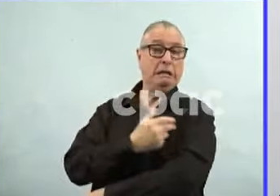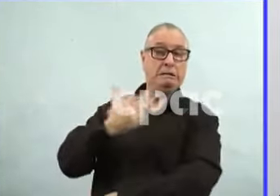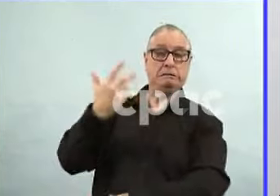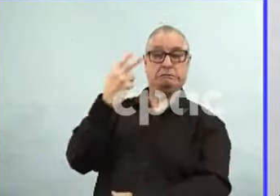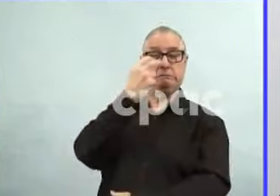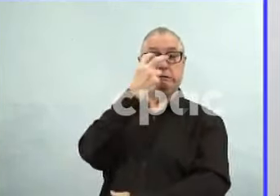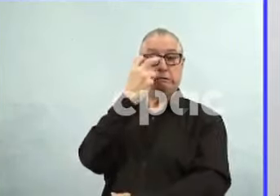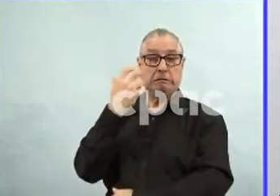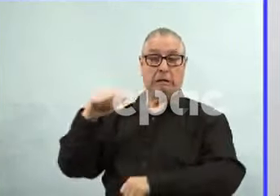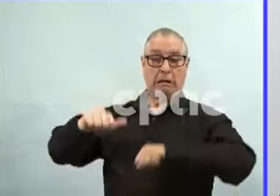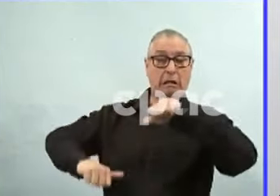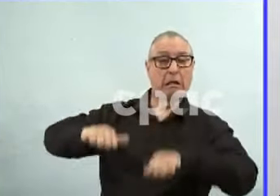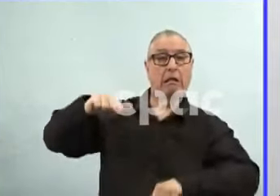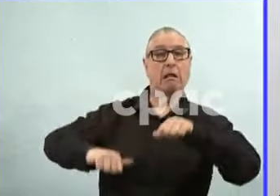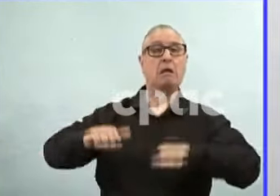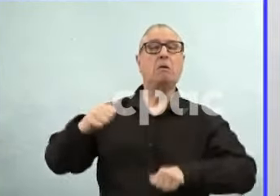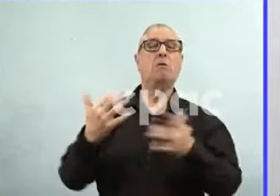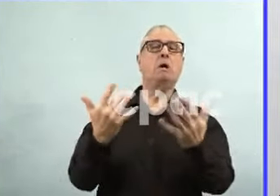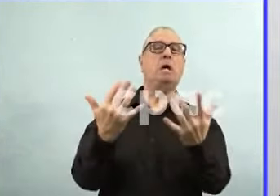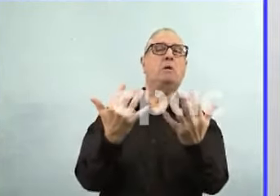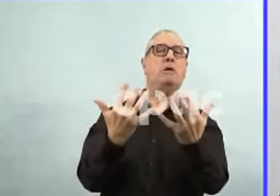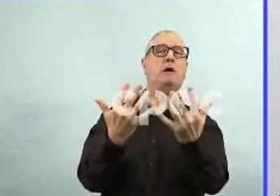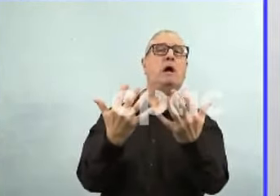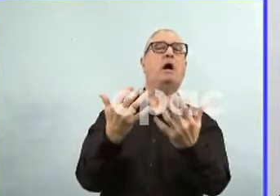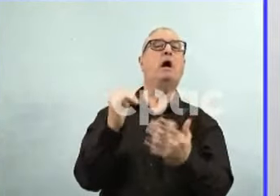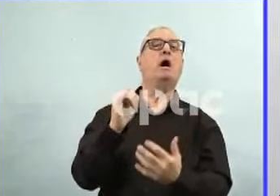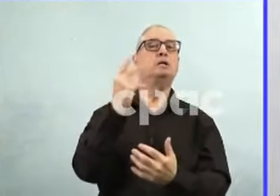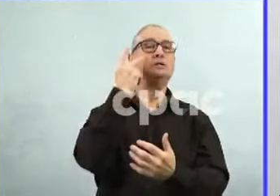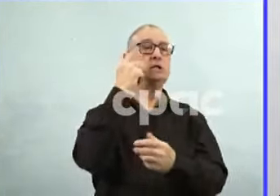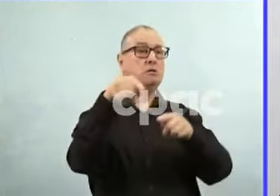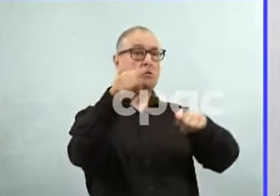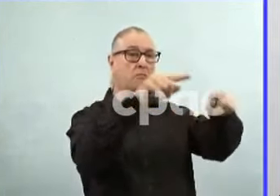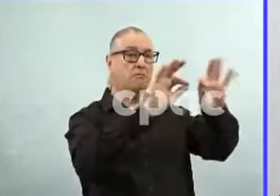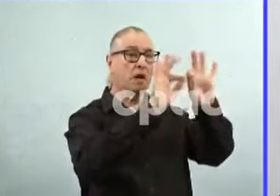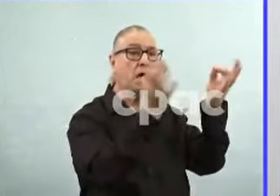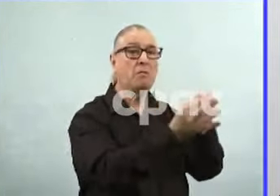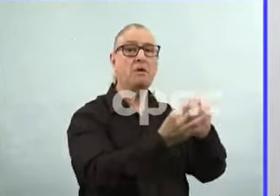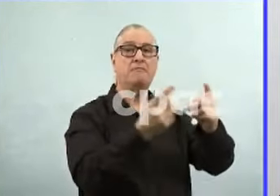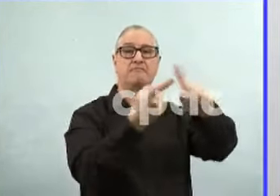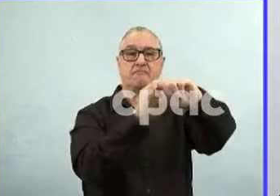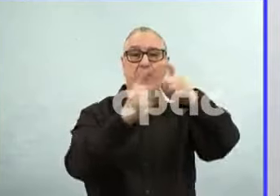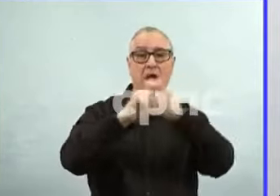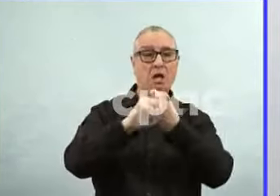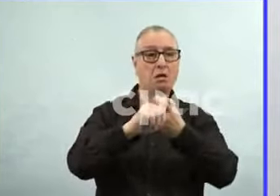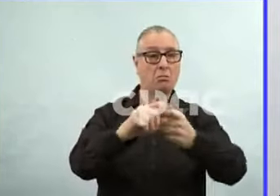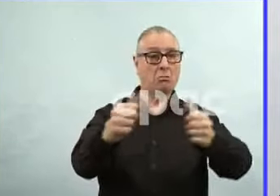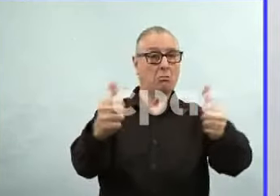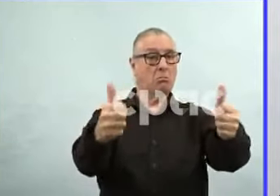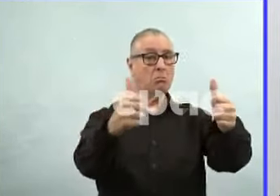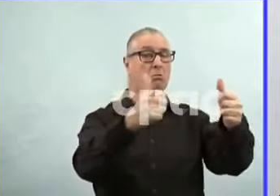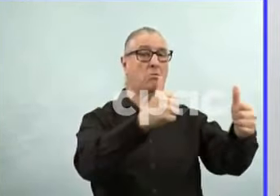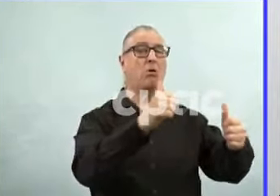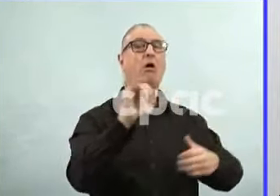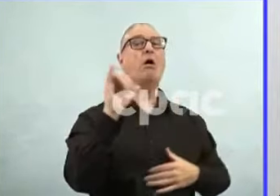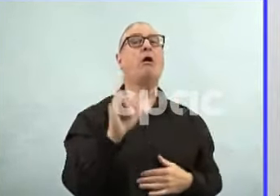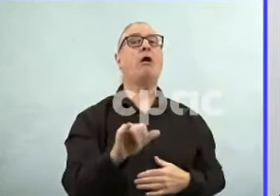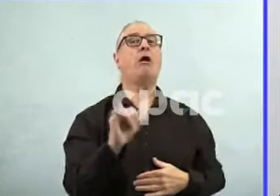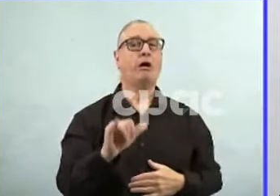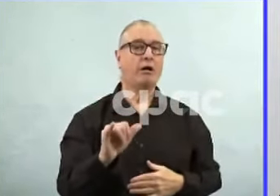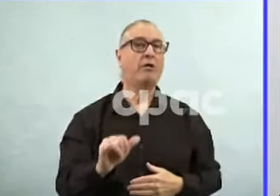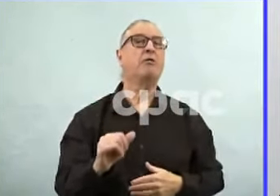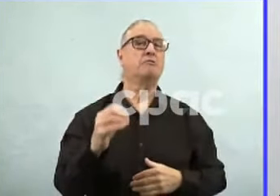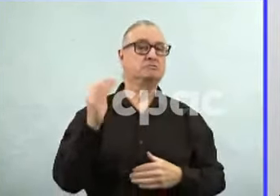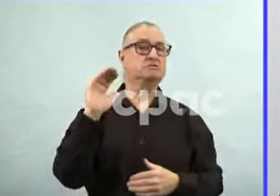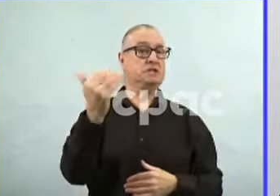vaccine had on the community, on their friends, their families. And now that they've seen the safety profile and that these